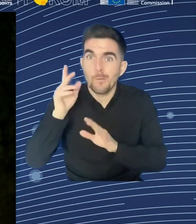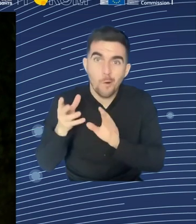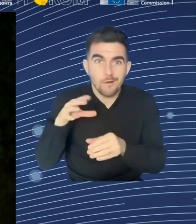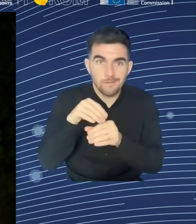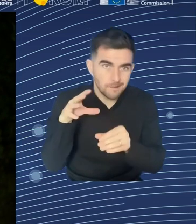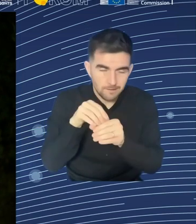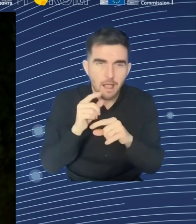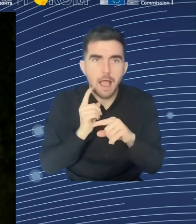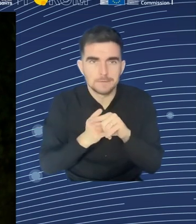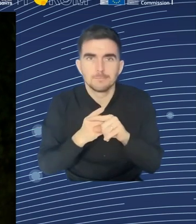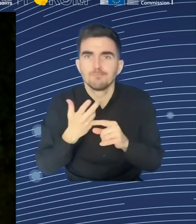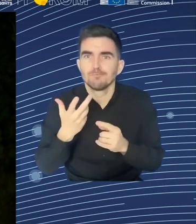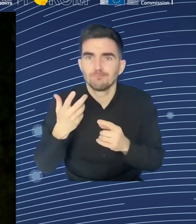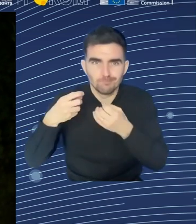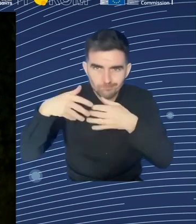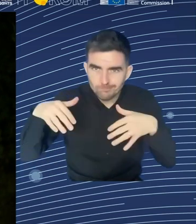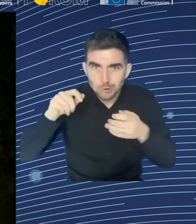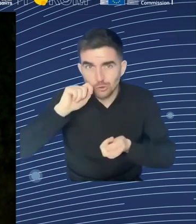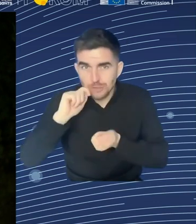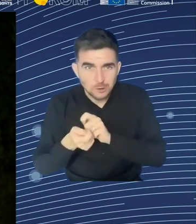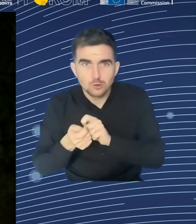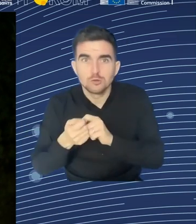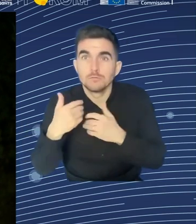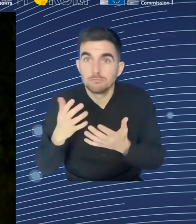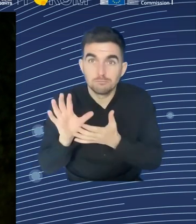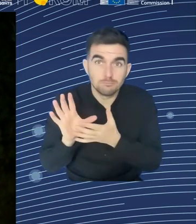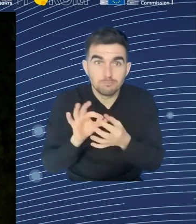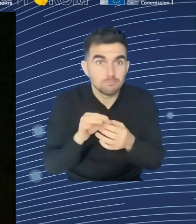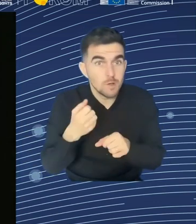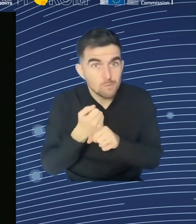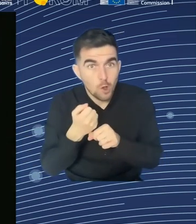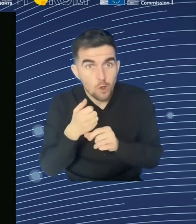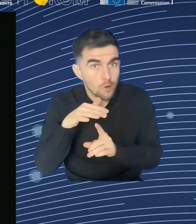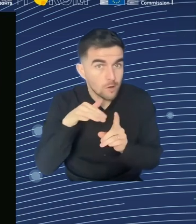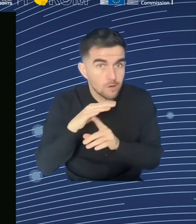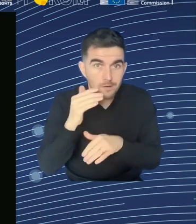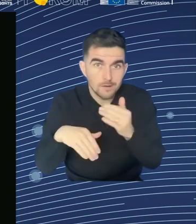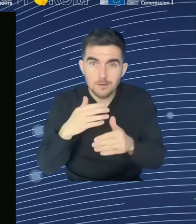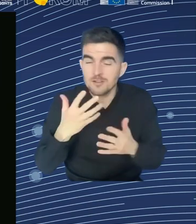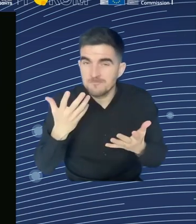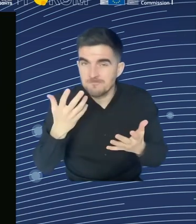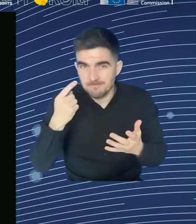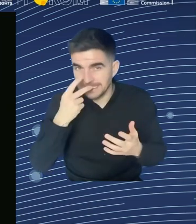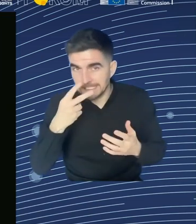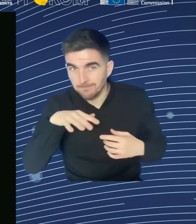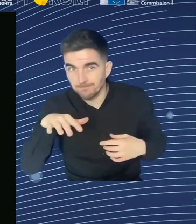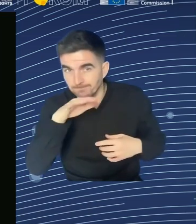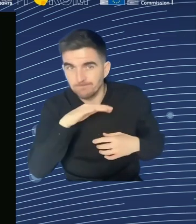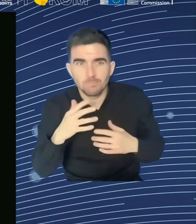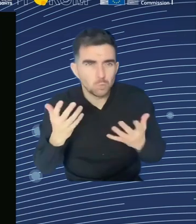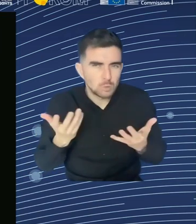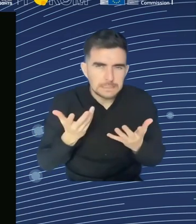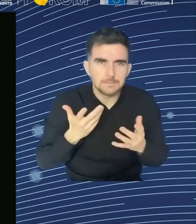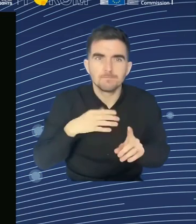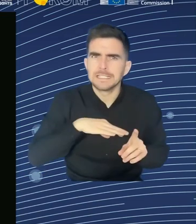different sectors as well. And the reflection of diverse workforce. But I think it is important to also have